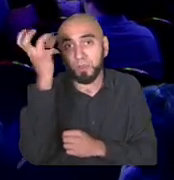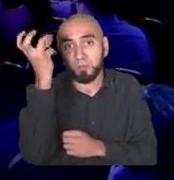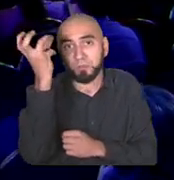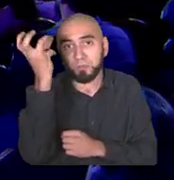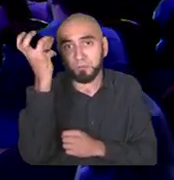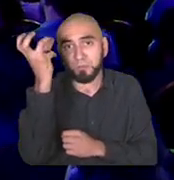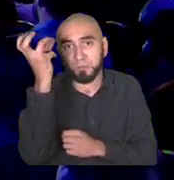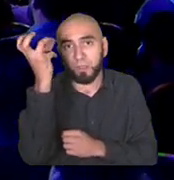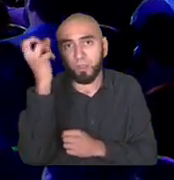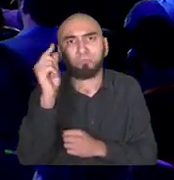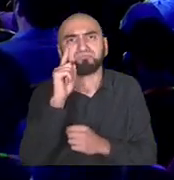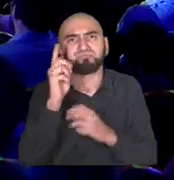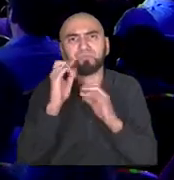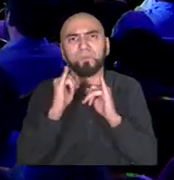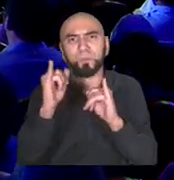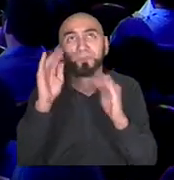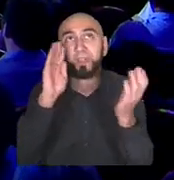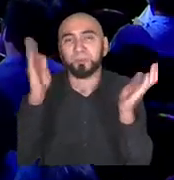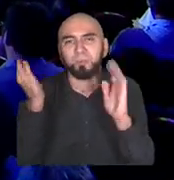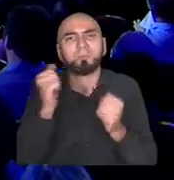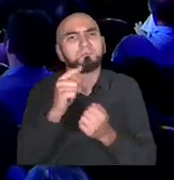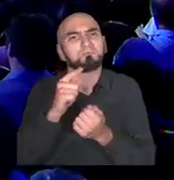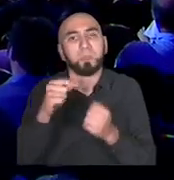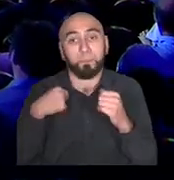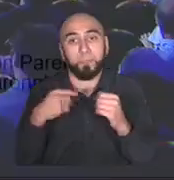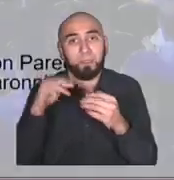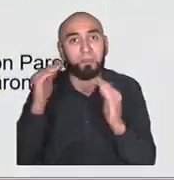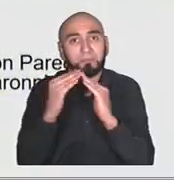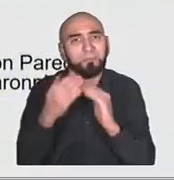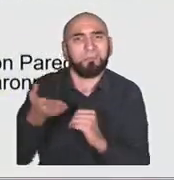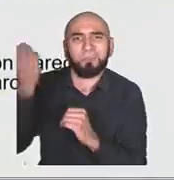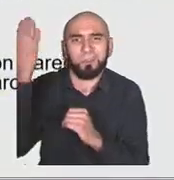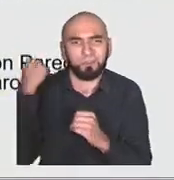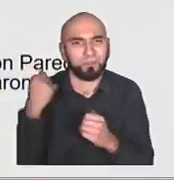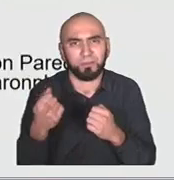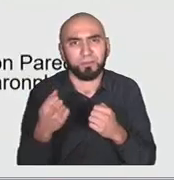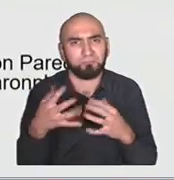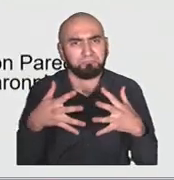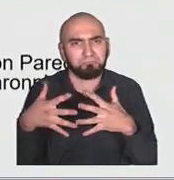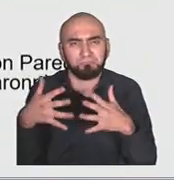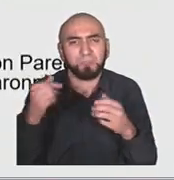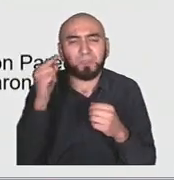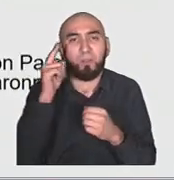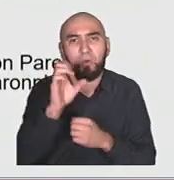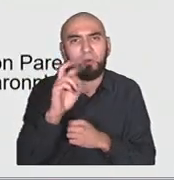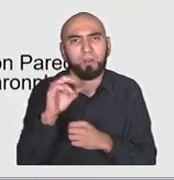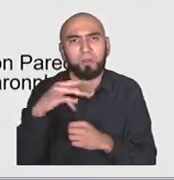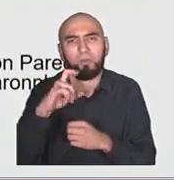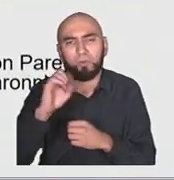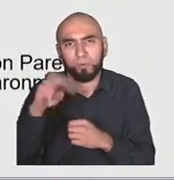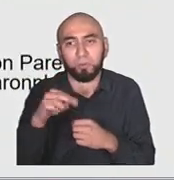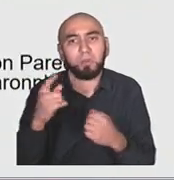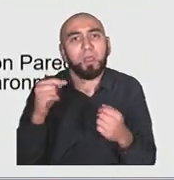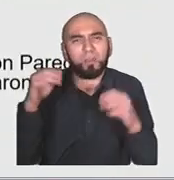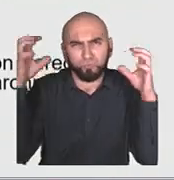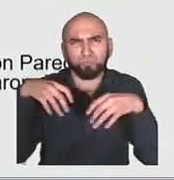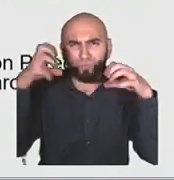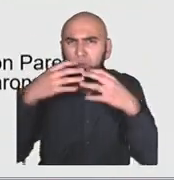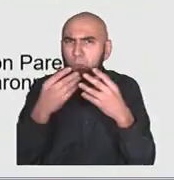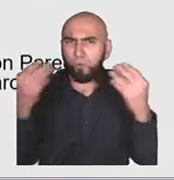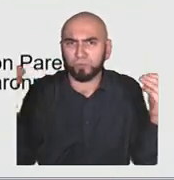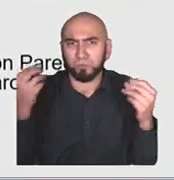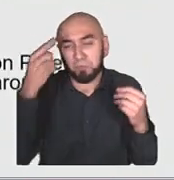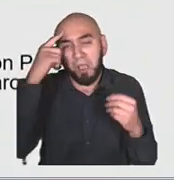in Portland, Oregon, and it usually rains in Portland, but every once in a while, it's sunny. So, my old co-founder and I